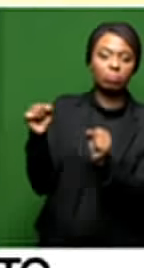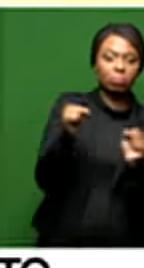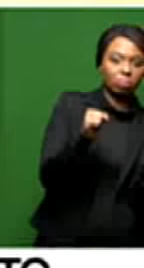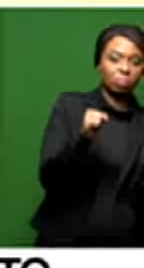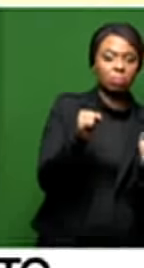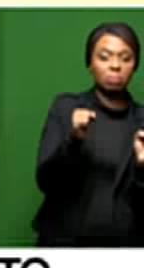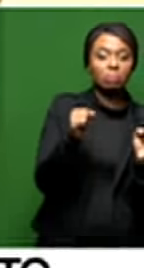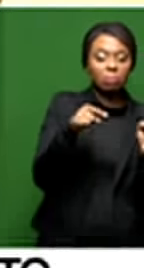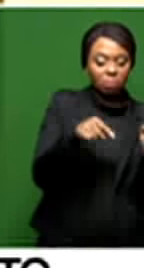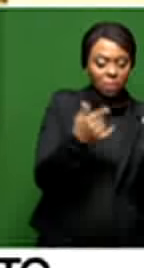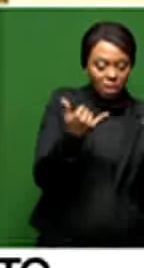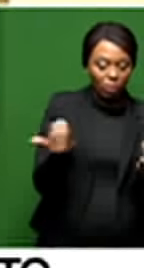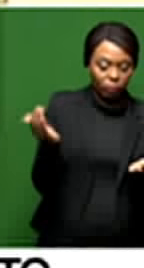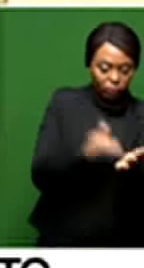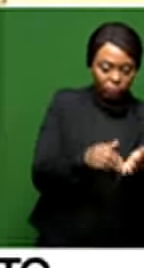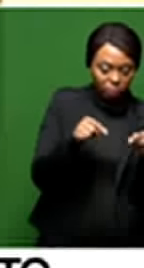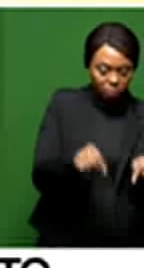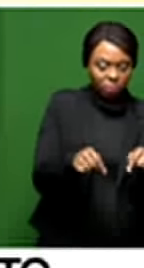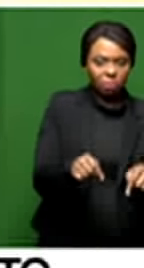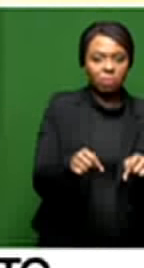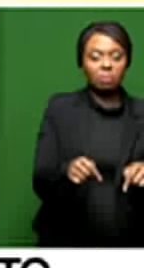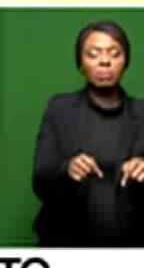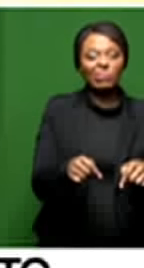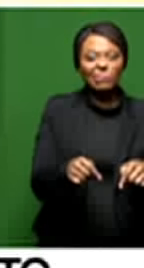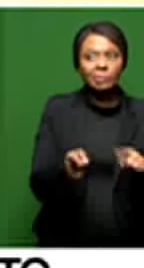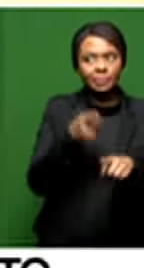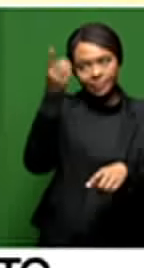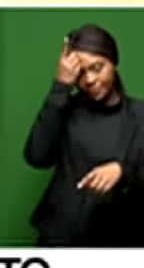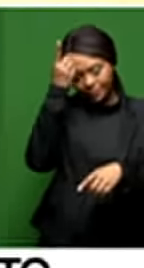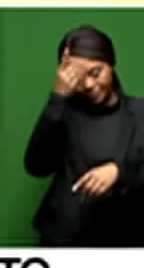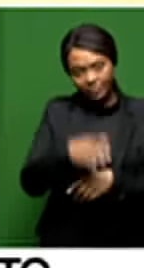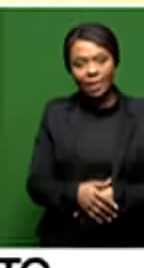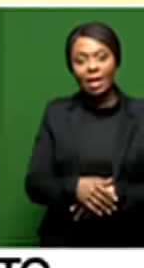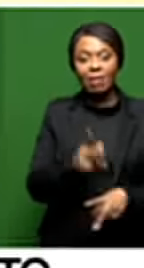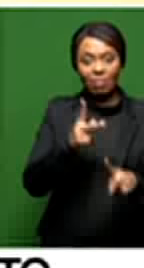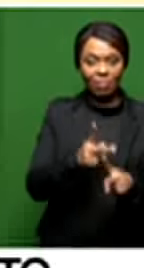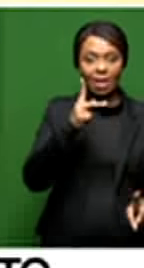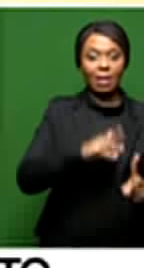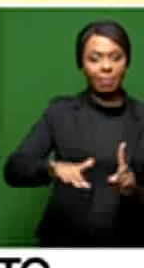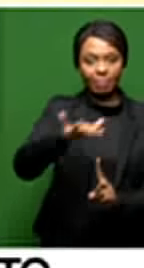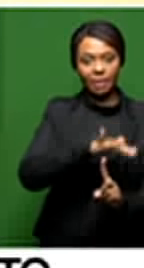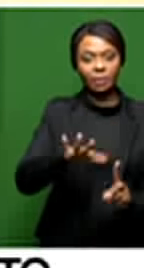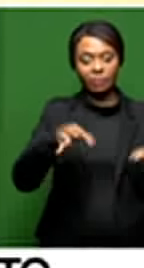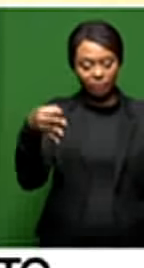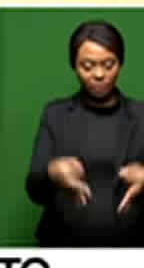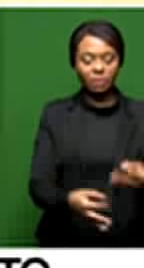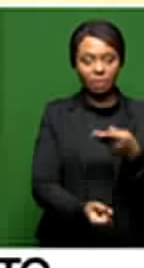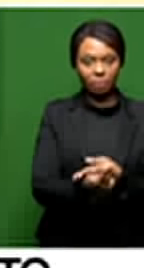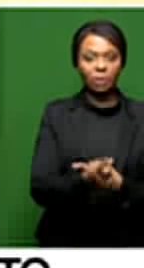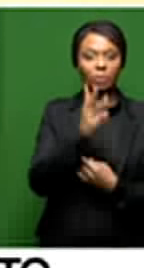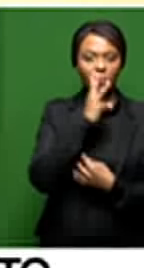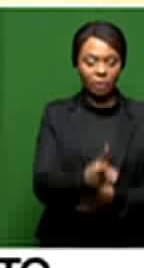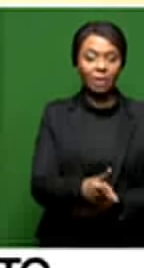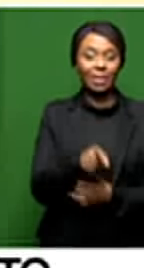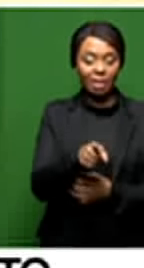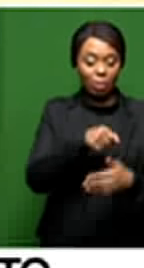final journey home here to the area of Ulundi. Of course, this is where, in this district, the Zululand district, is where